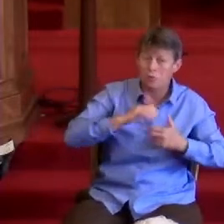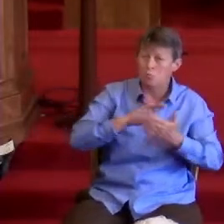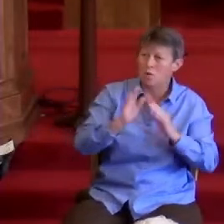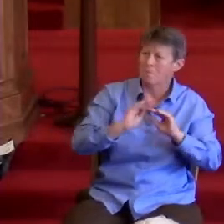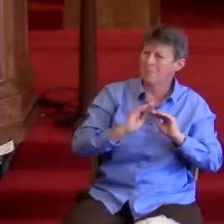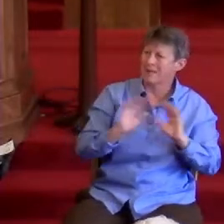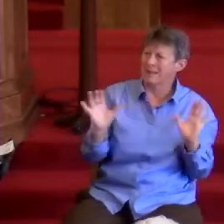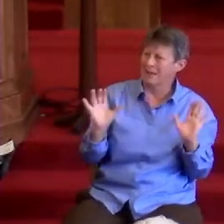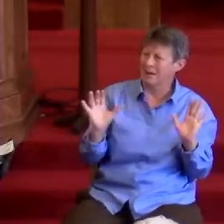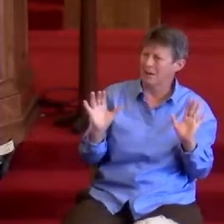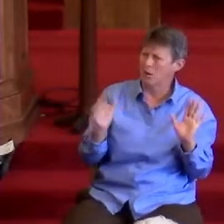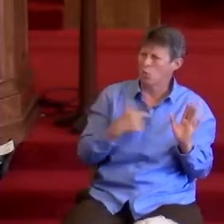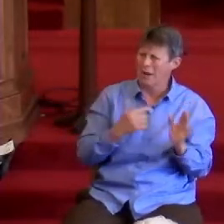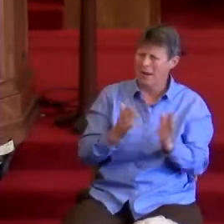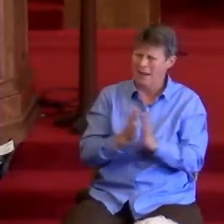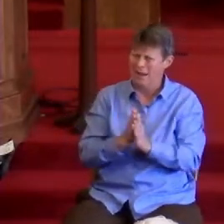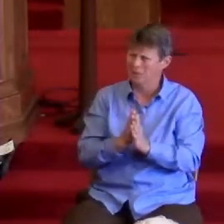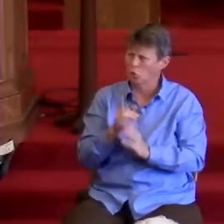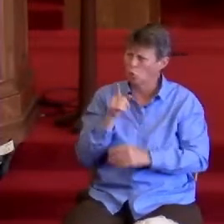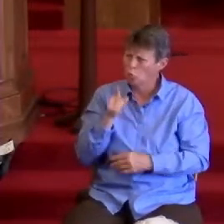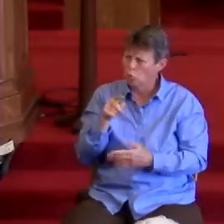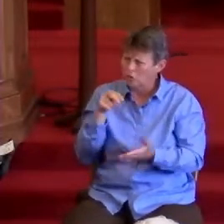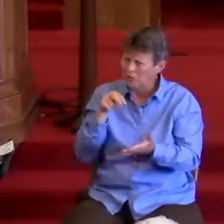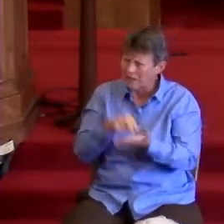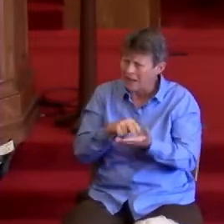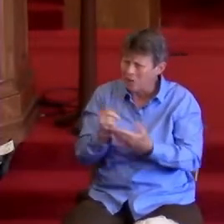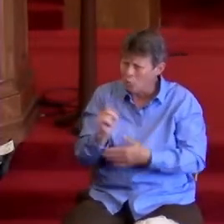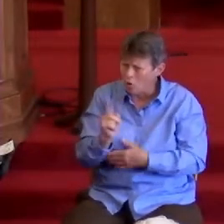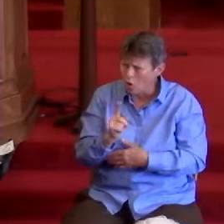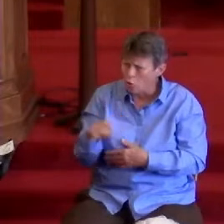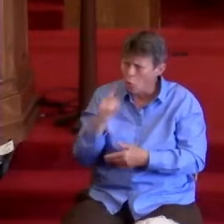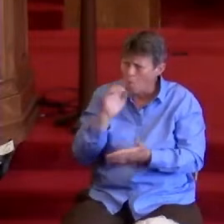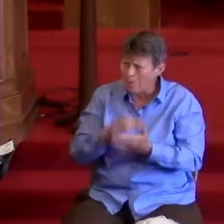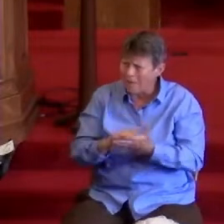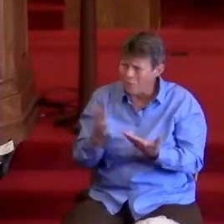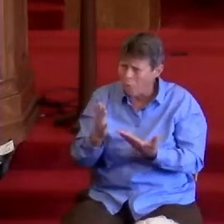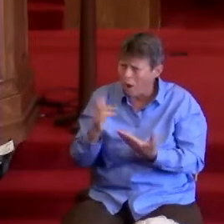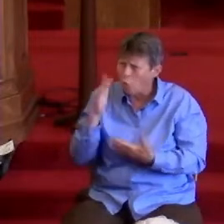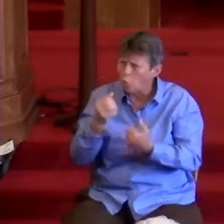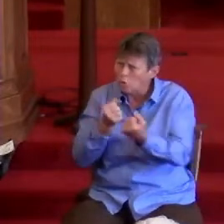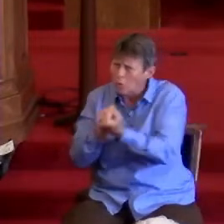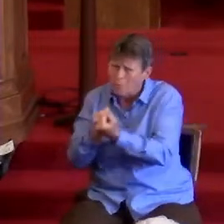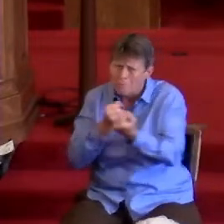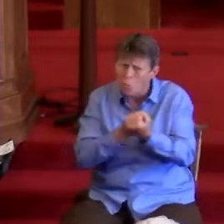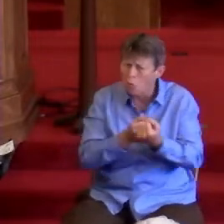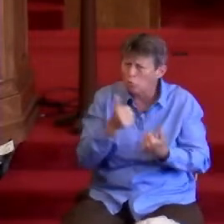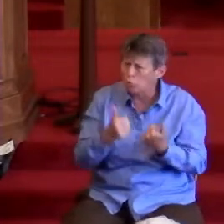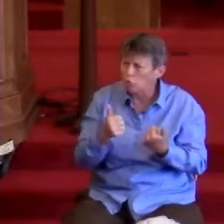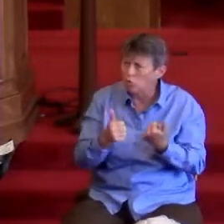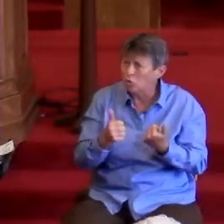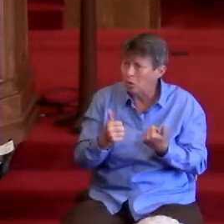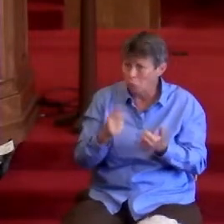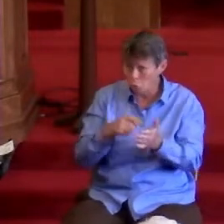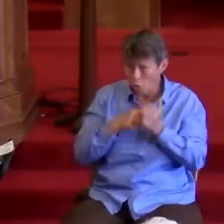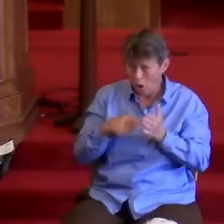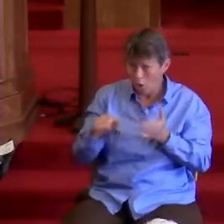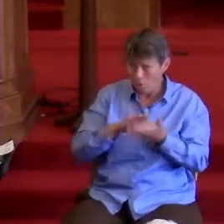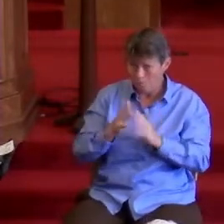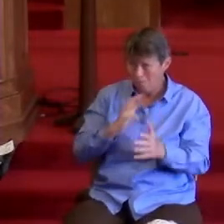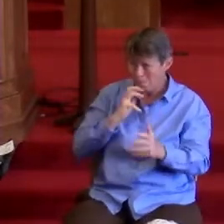ask, with whom do you stand? It doesn't require a mean spirit. Got that?